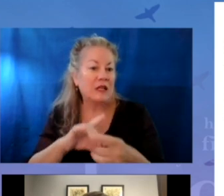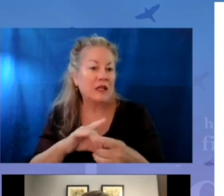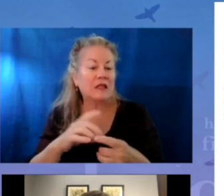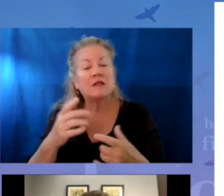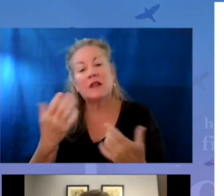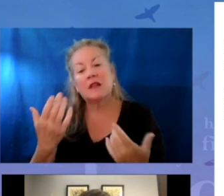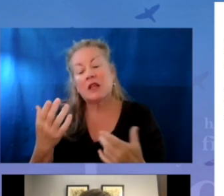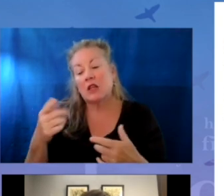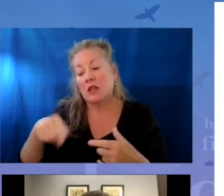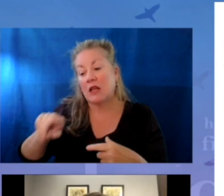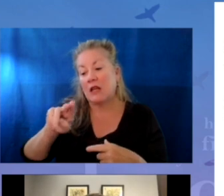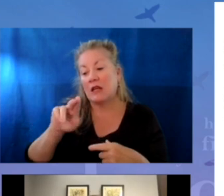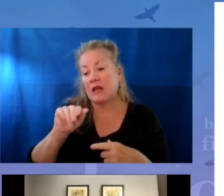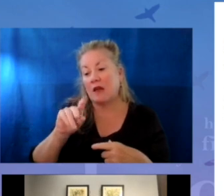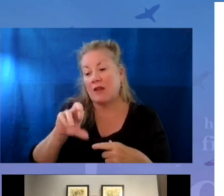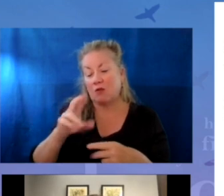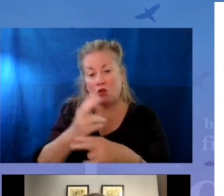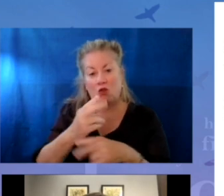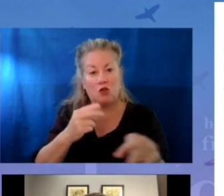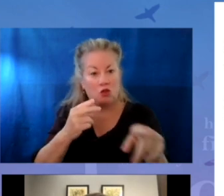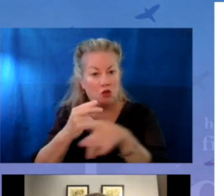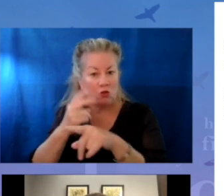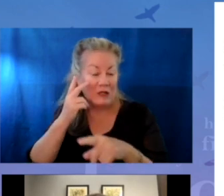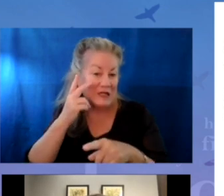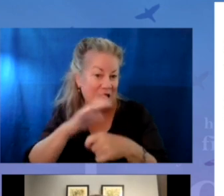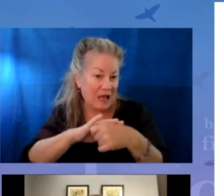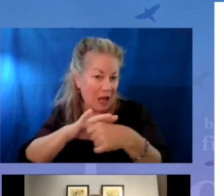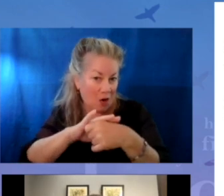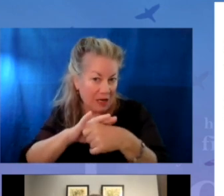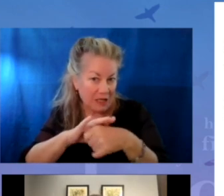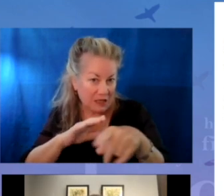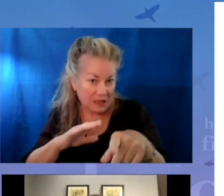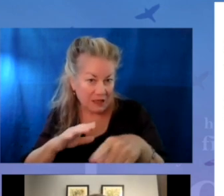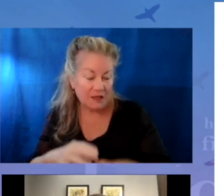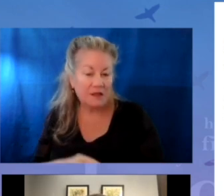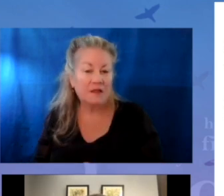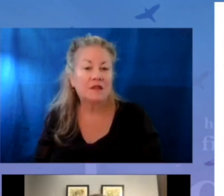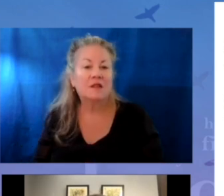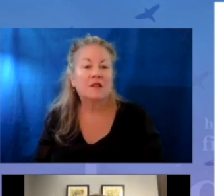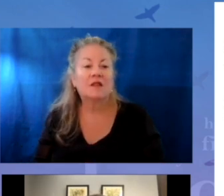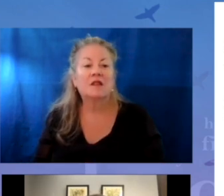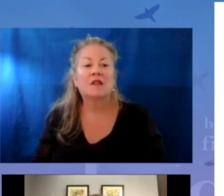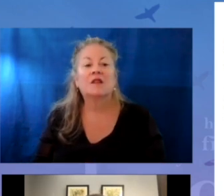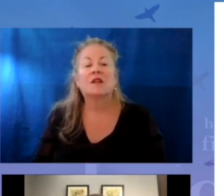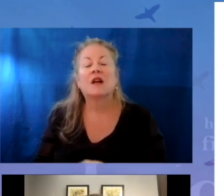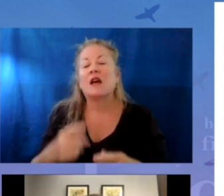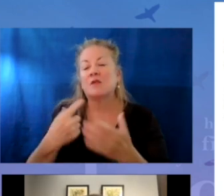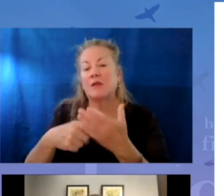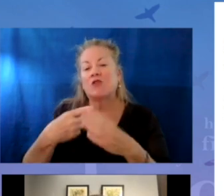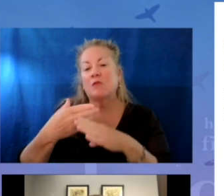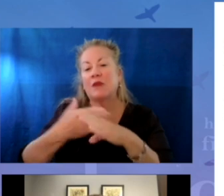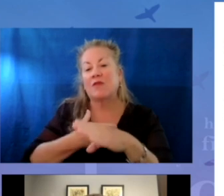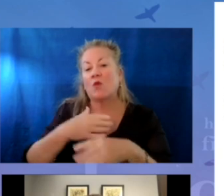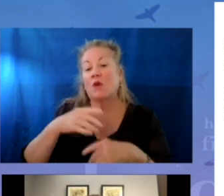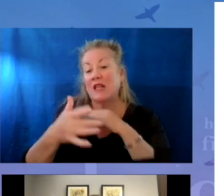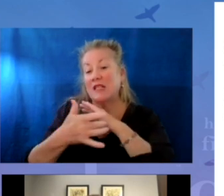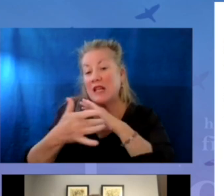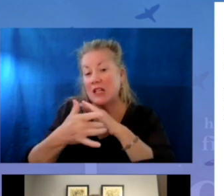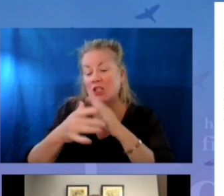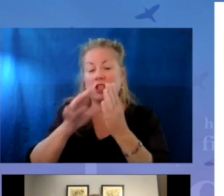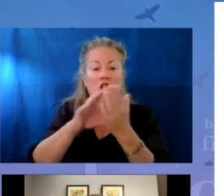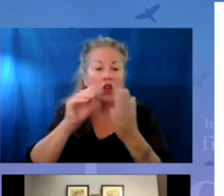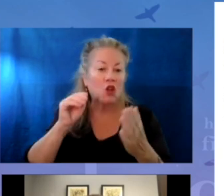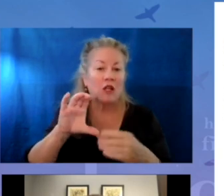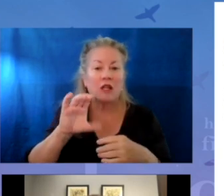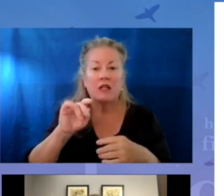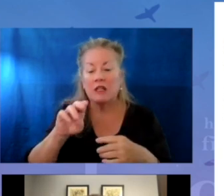navigators were using. And you can see those areas here, as Dr. Randolph mentioned earlier, the technology,